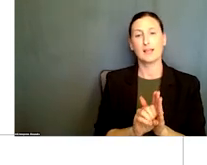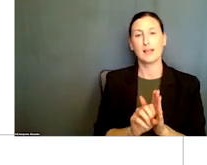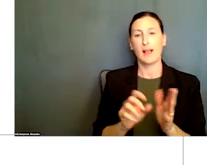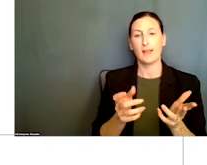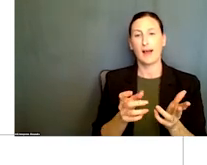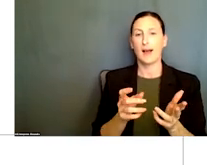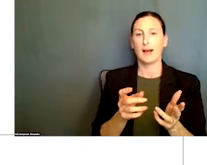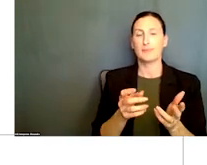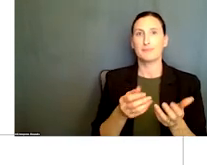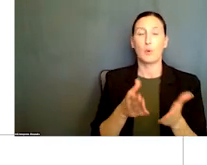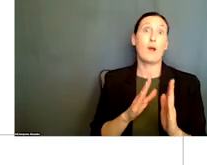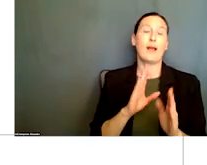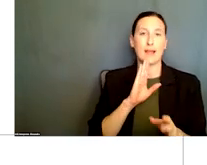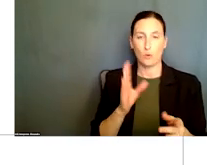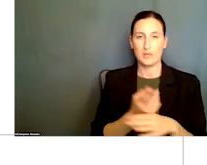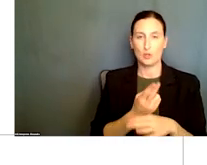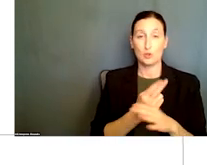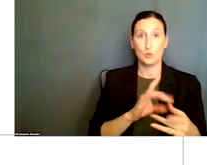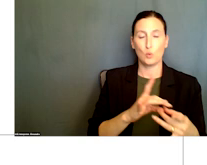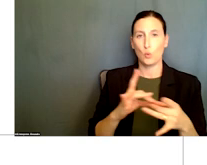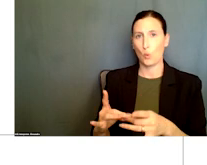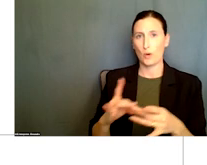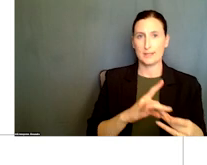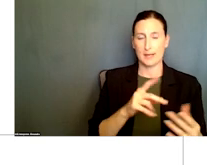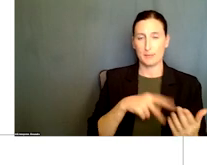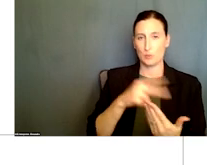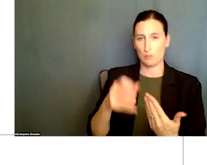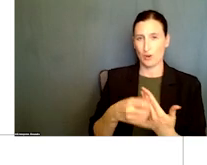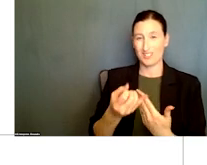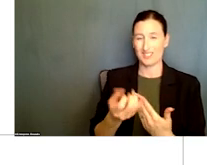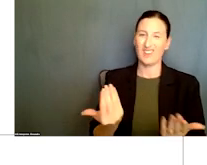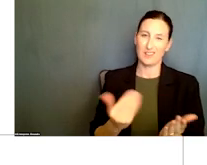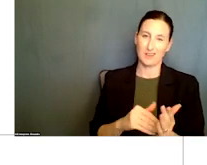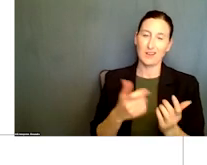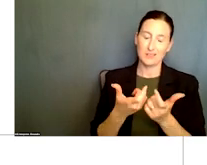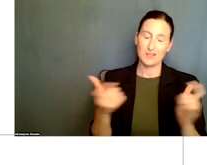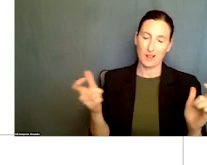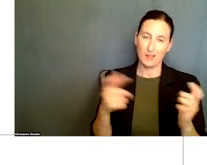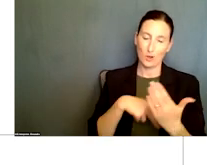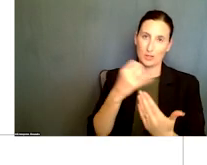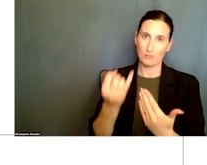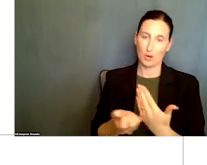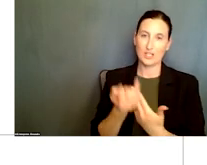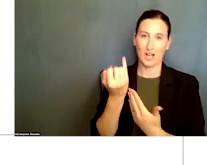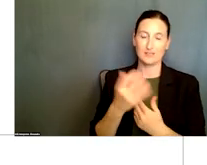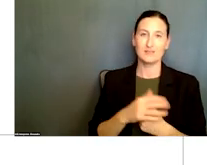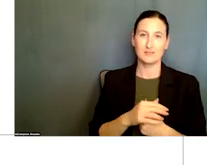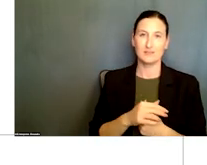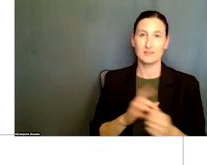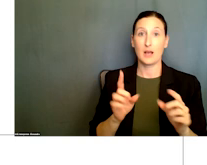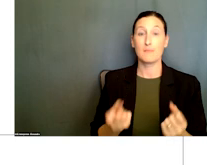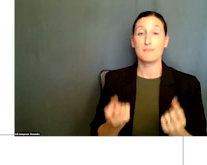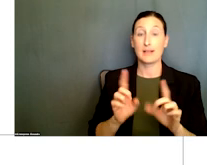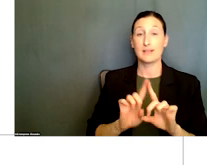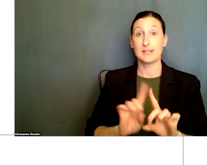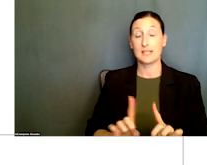to coordinate between the projects. Again, being a large project involving different people, potentially